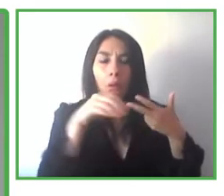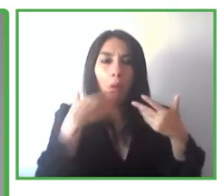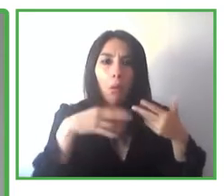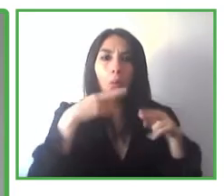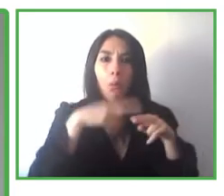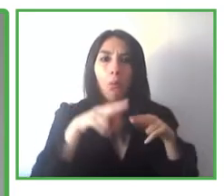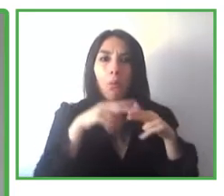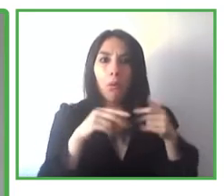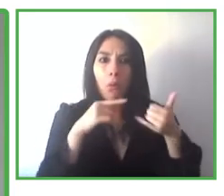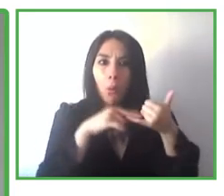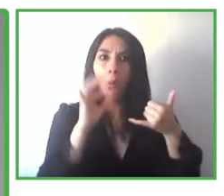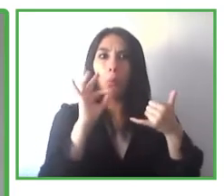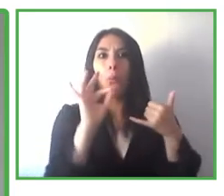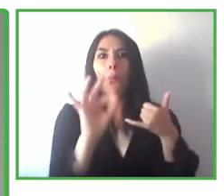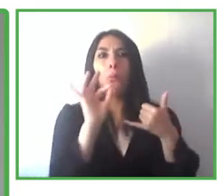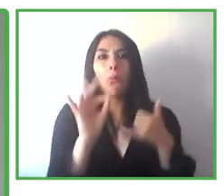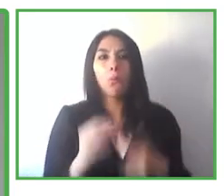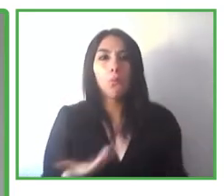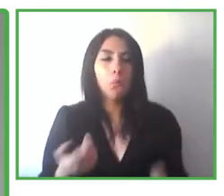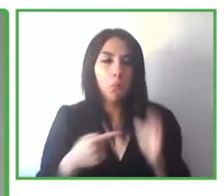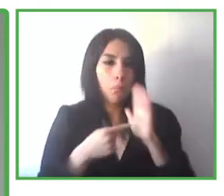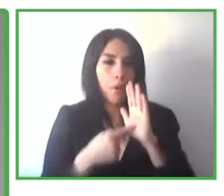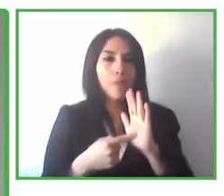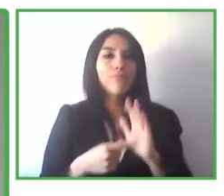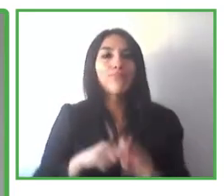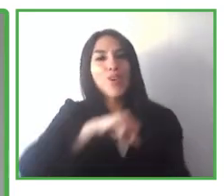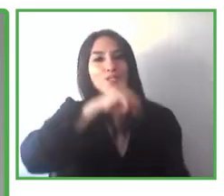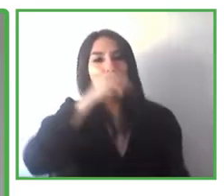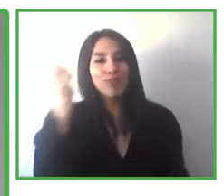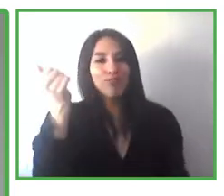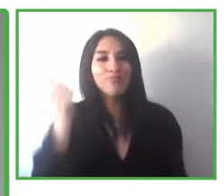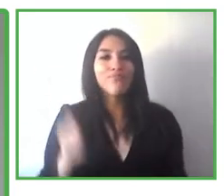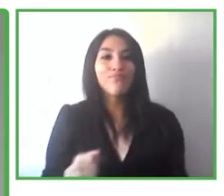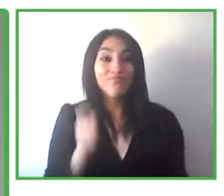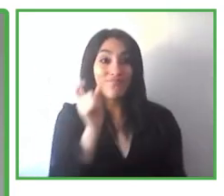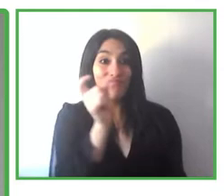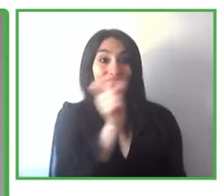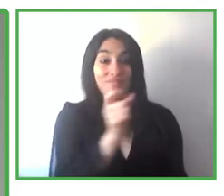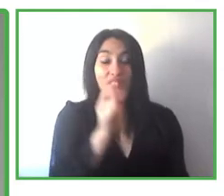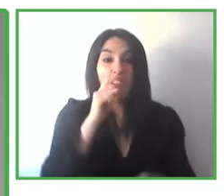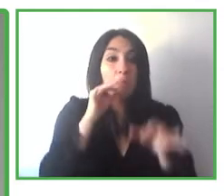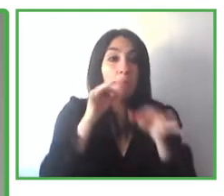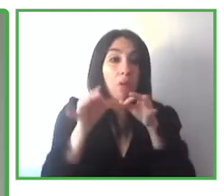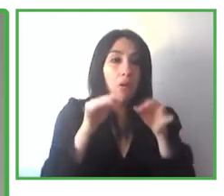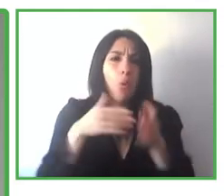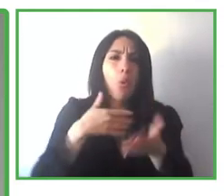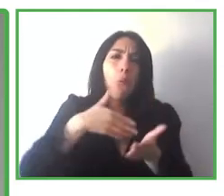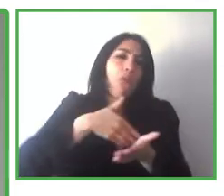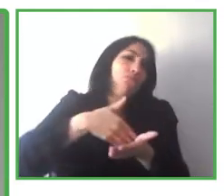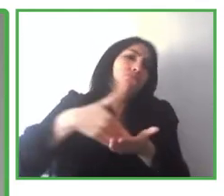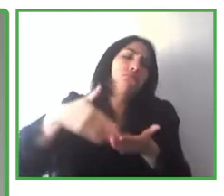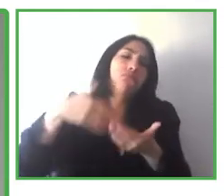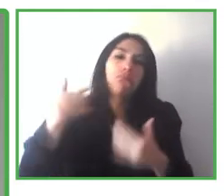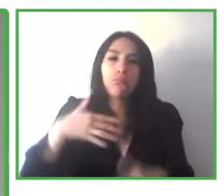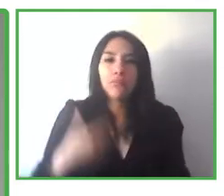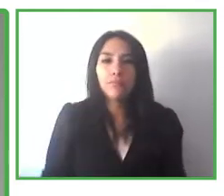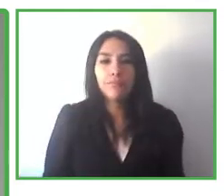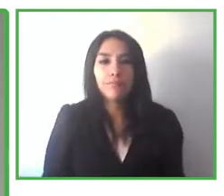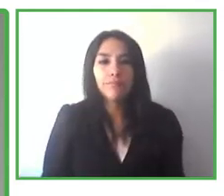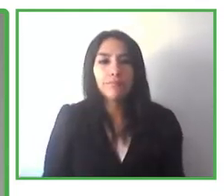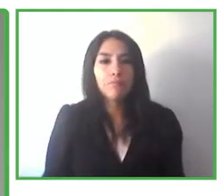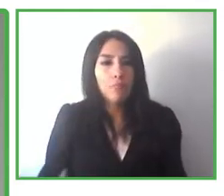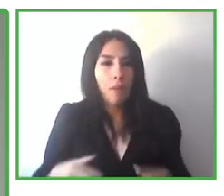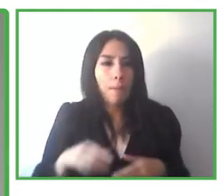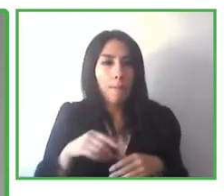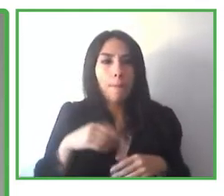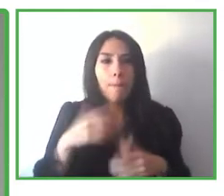We can also talk about, or for instance, when we talk about the population, we are talking about millions of users. For instance,